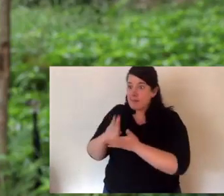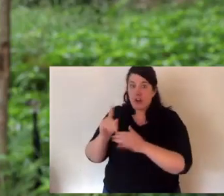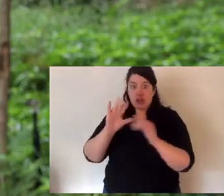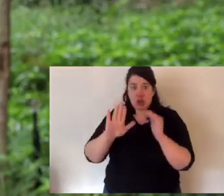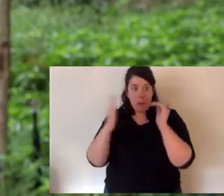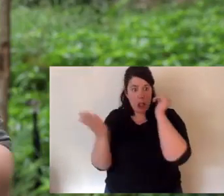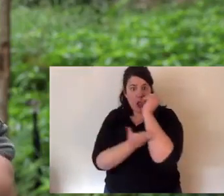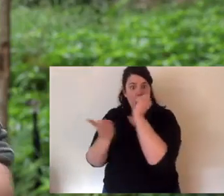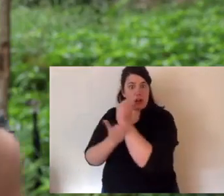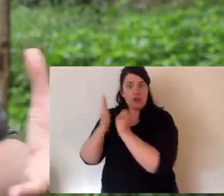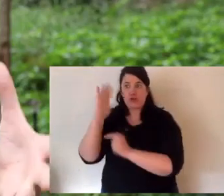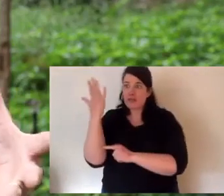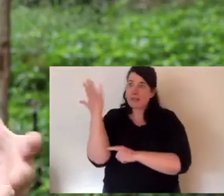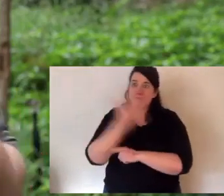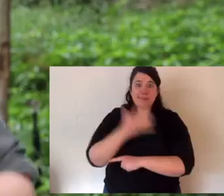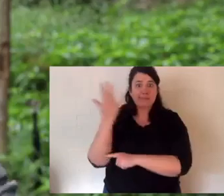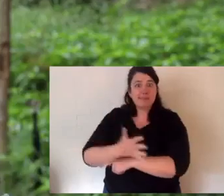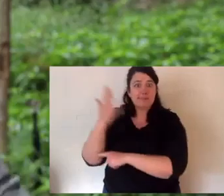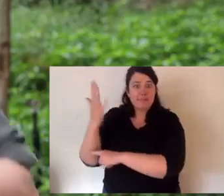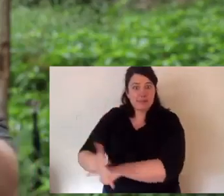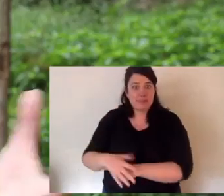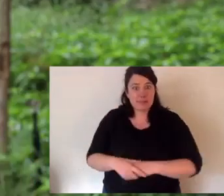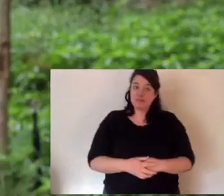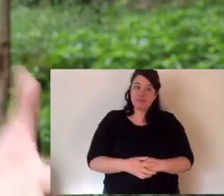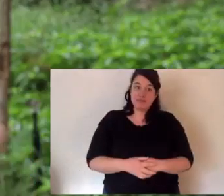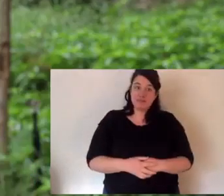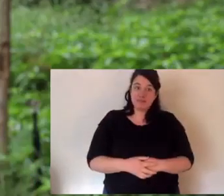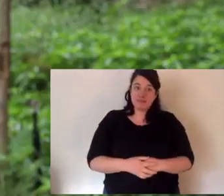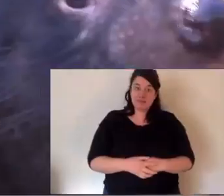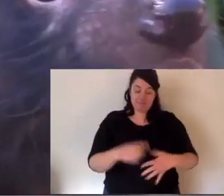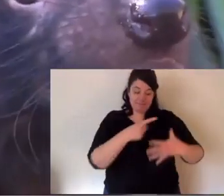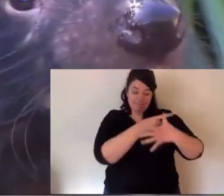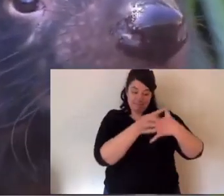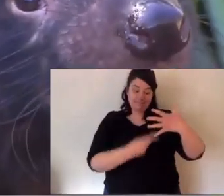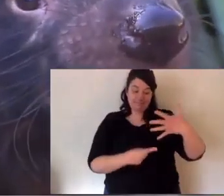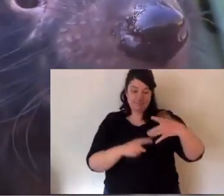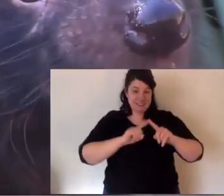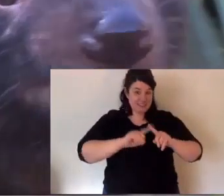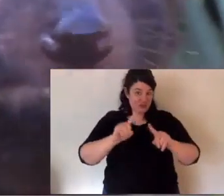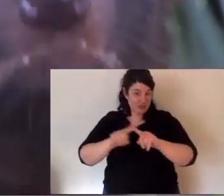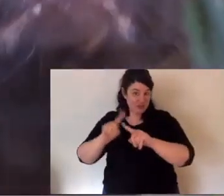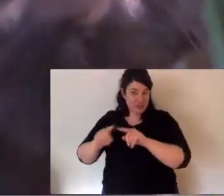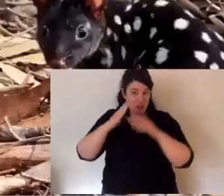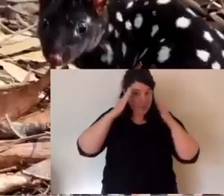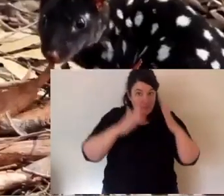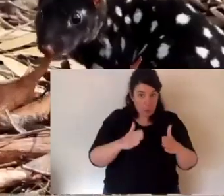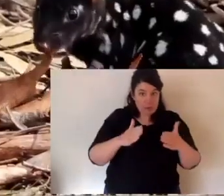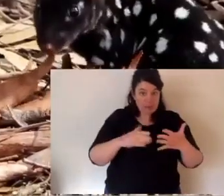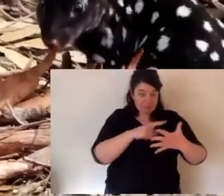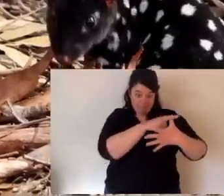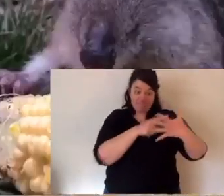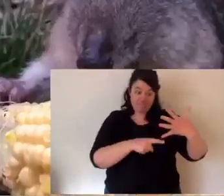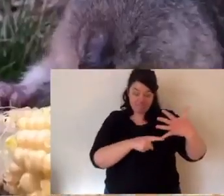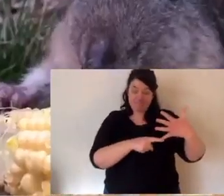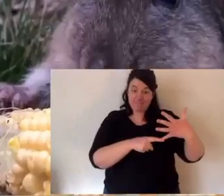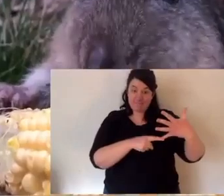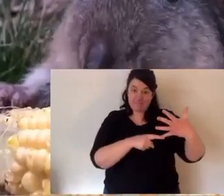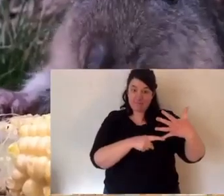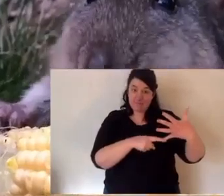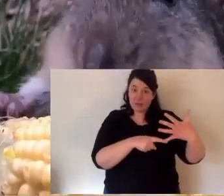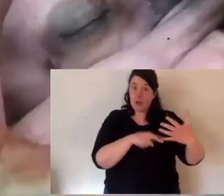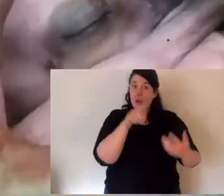remove livestock and no more logging. So we're reinvigorating the habitat. And what we put together is five projects,